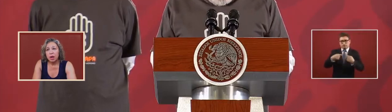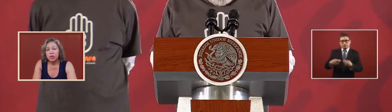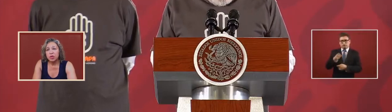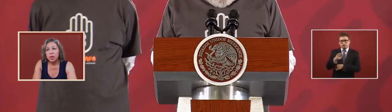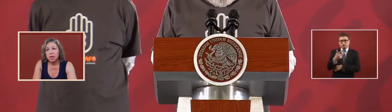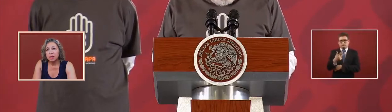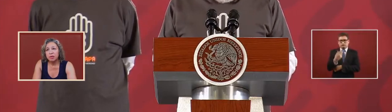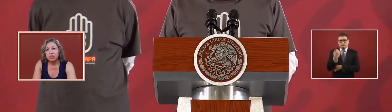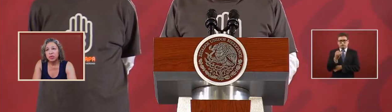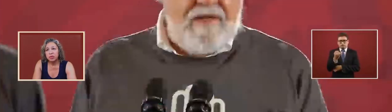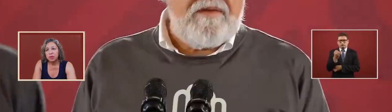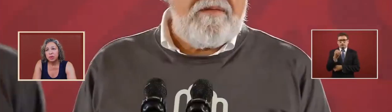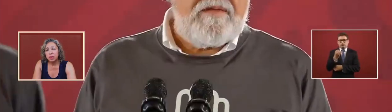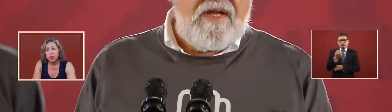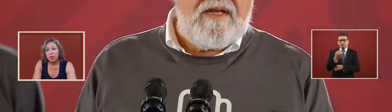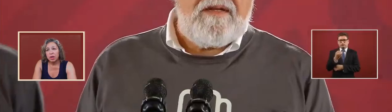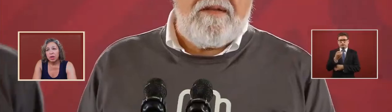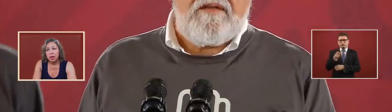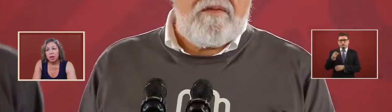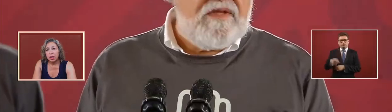on the 28th of june